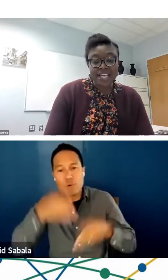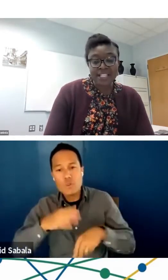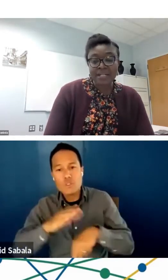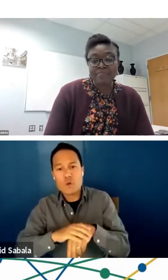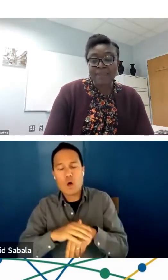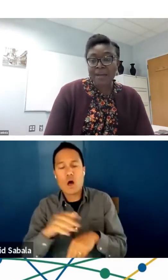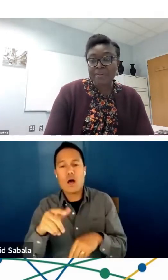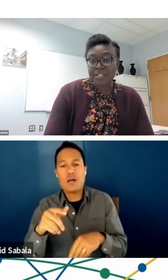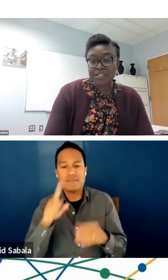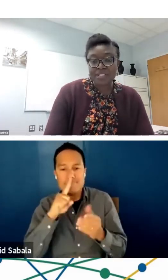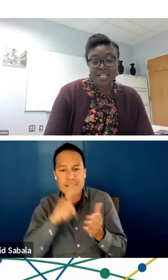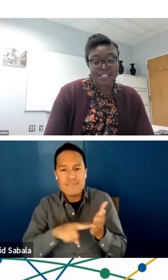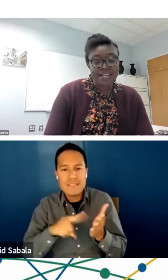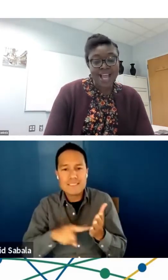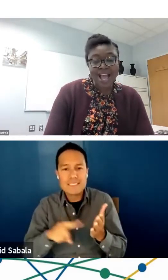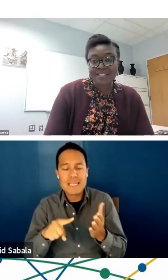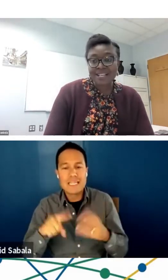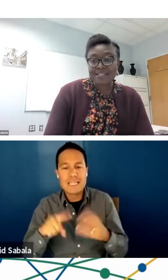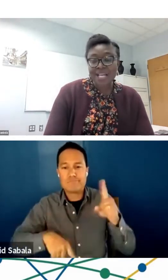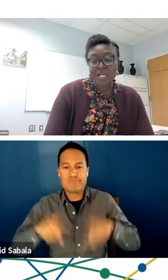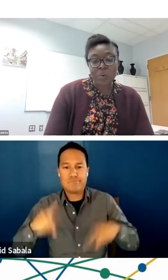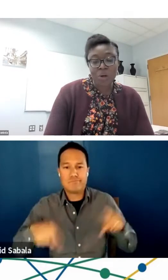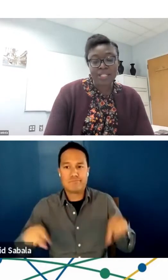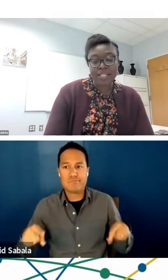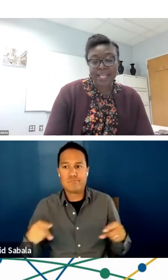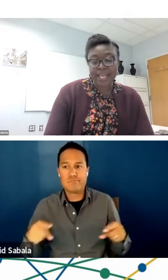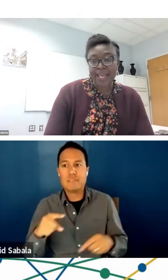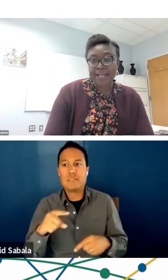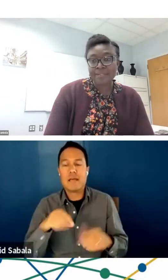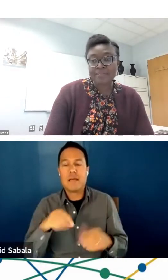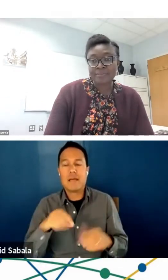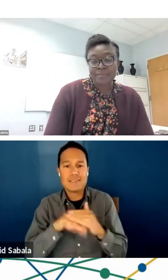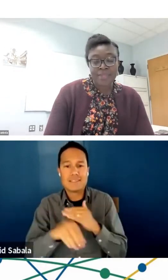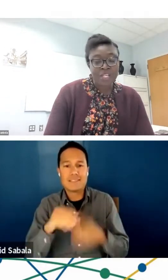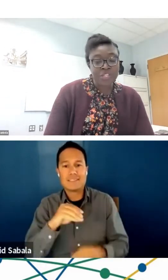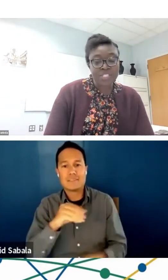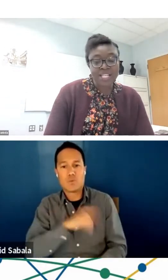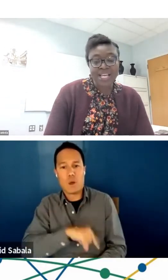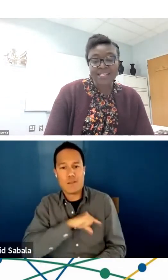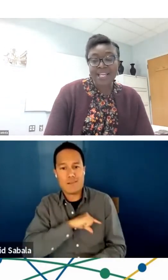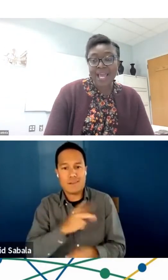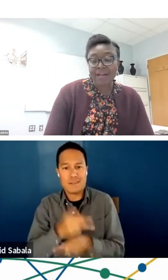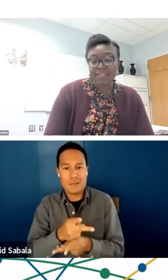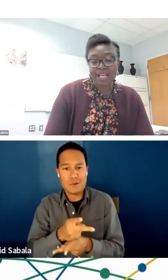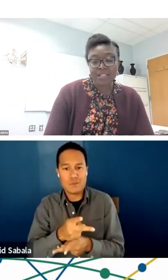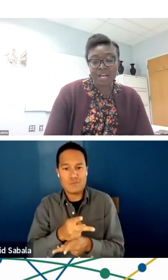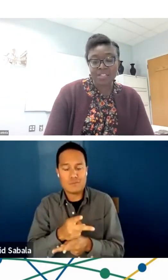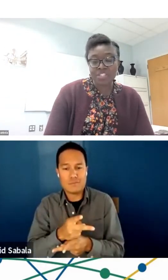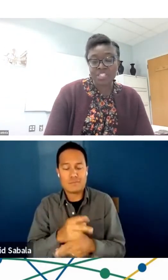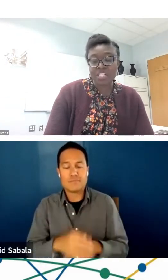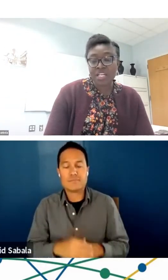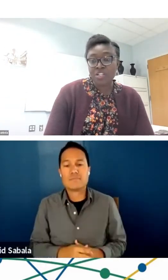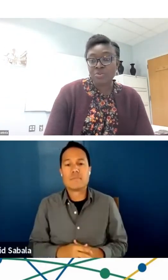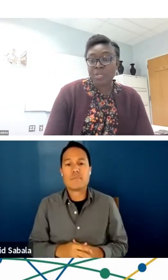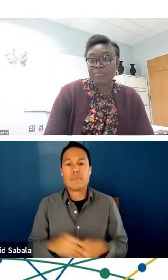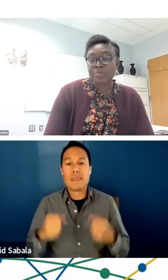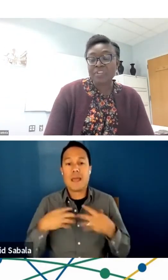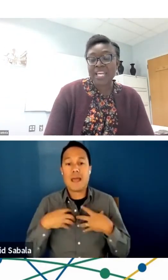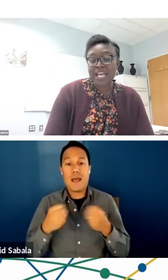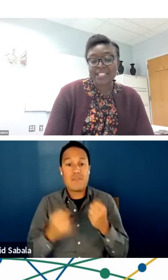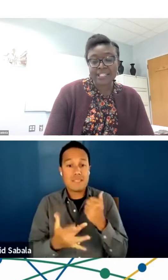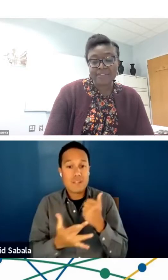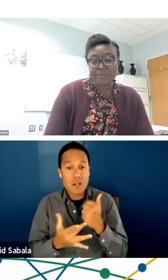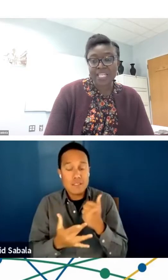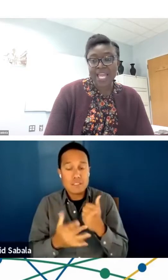investigating barriers to access and quality care, utilizing health technology technology to